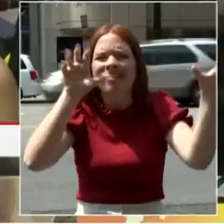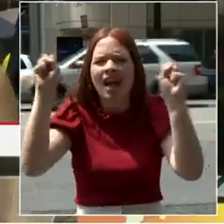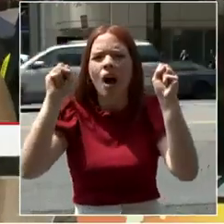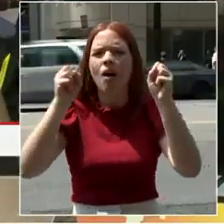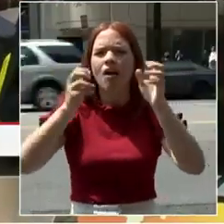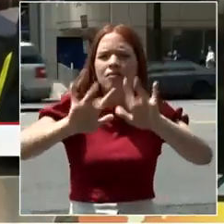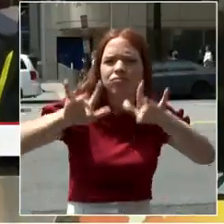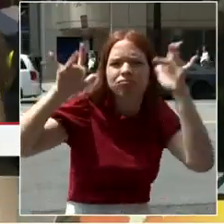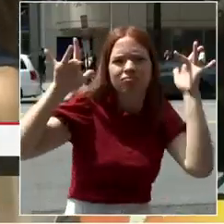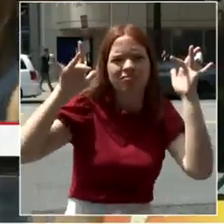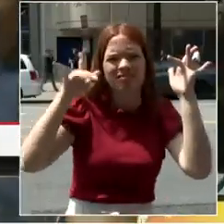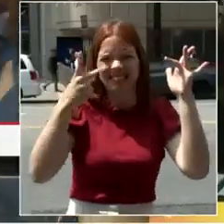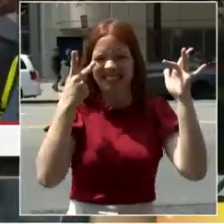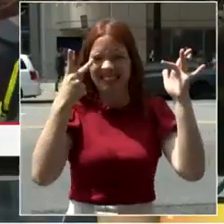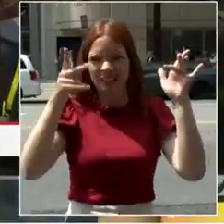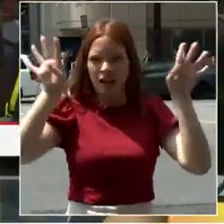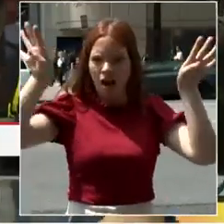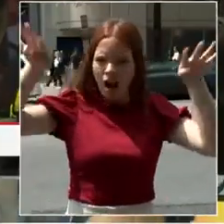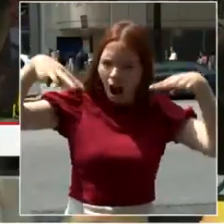honored to turn back to the mayor.